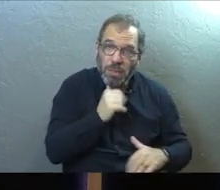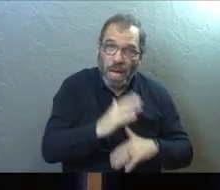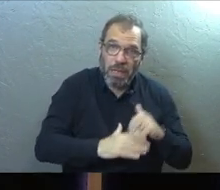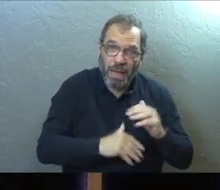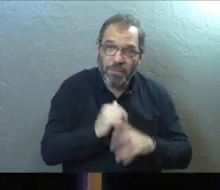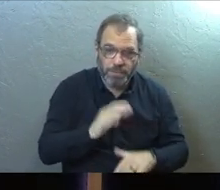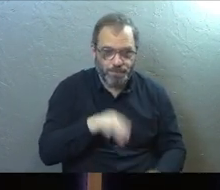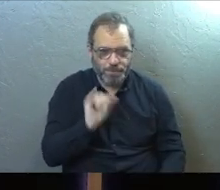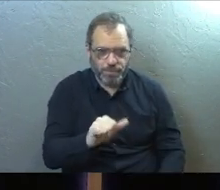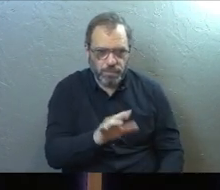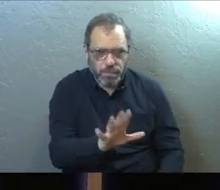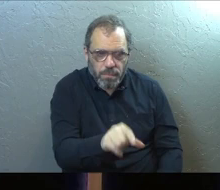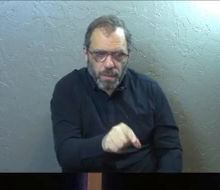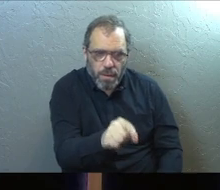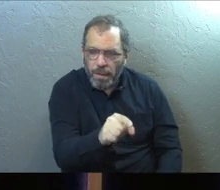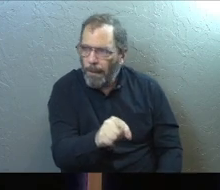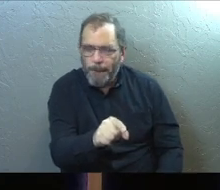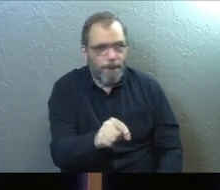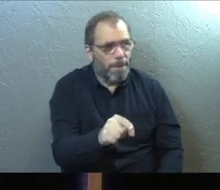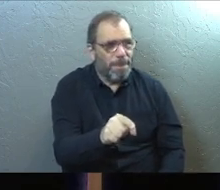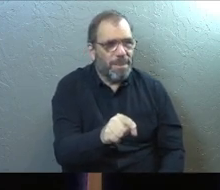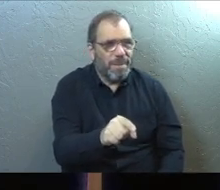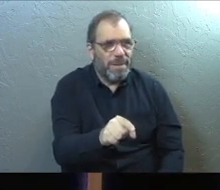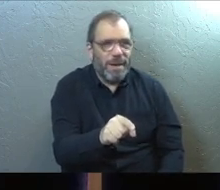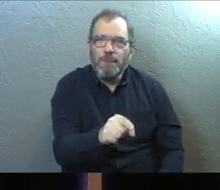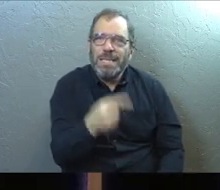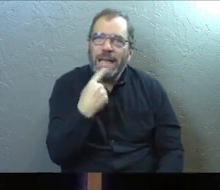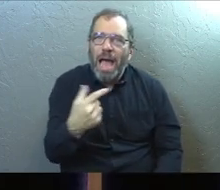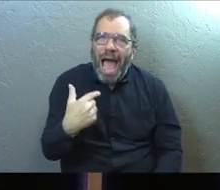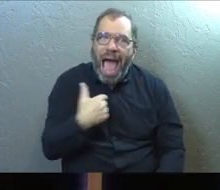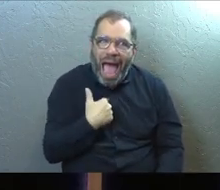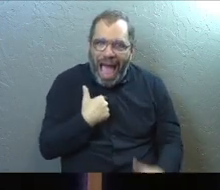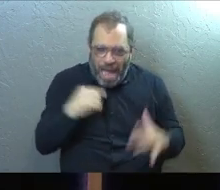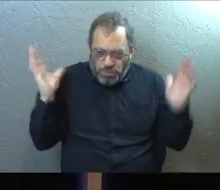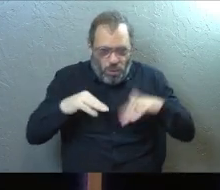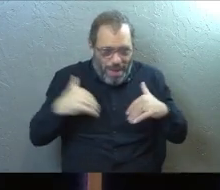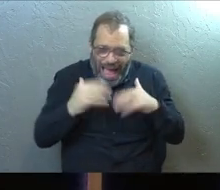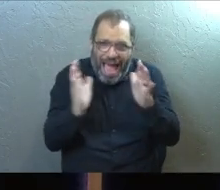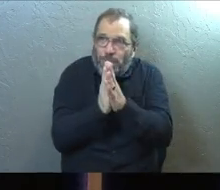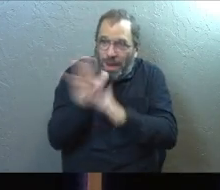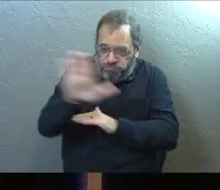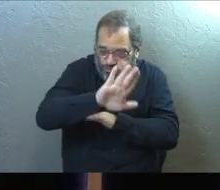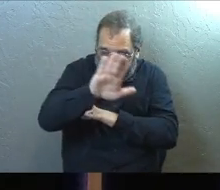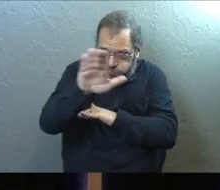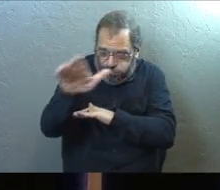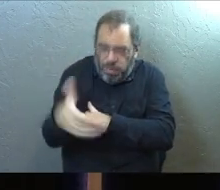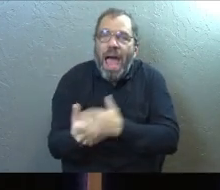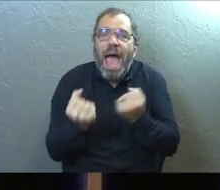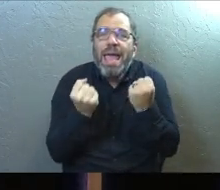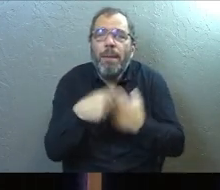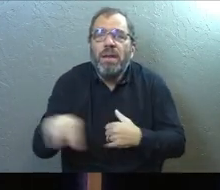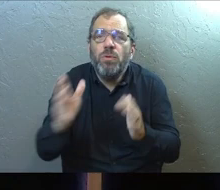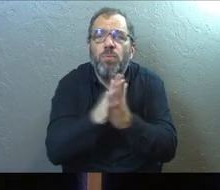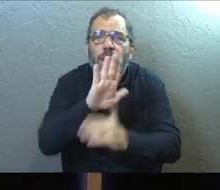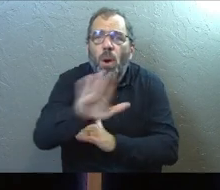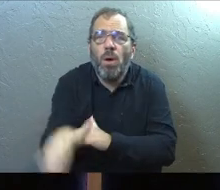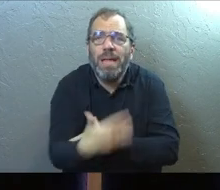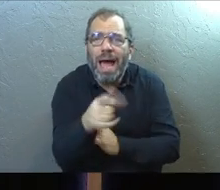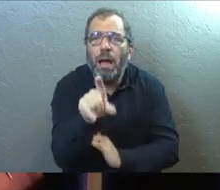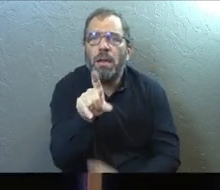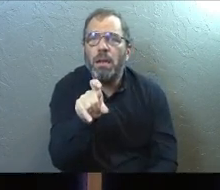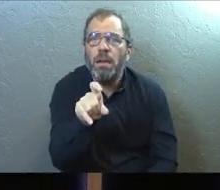And it's wild because like he says, I'm in such deep trouble. I'm praying all night long. How many of you guys have done that?